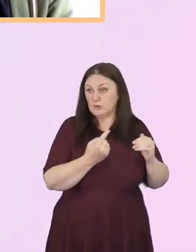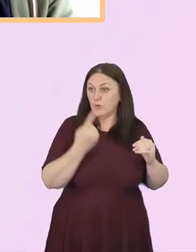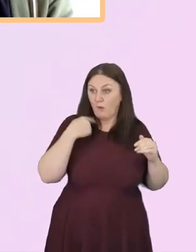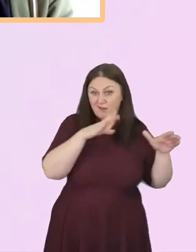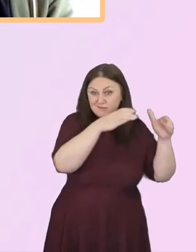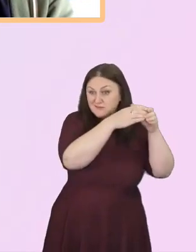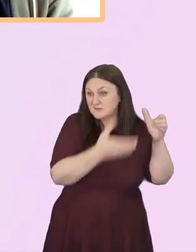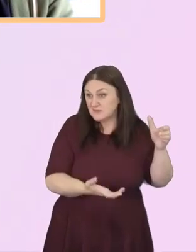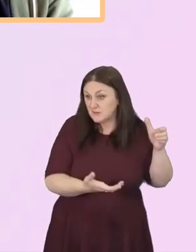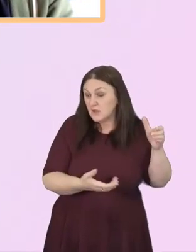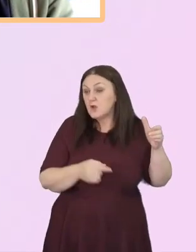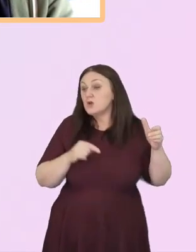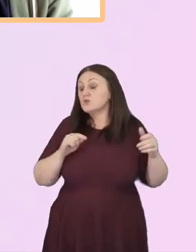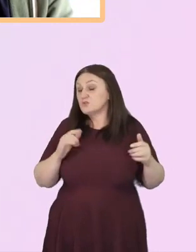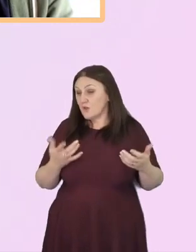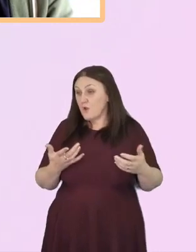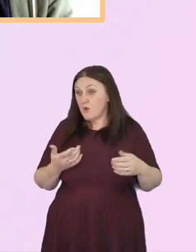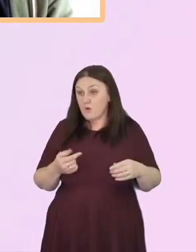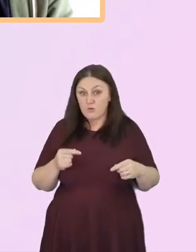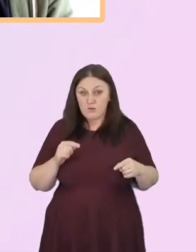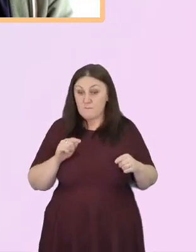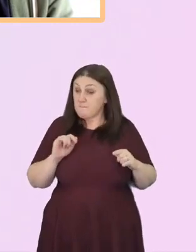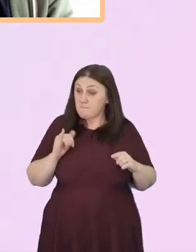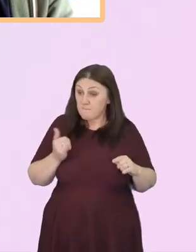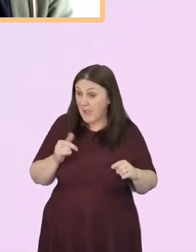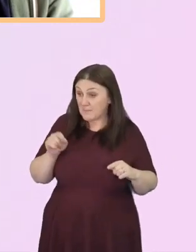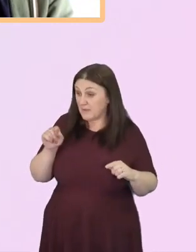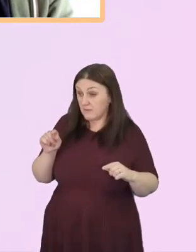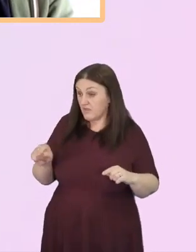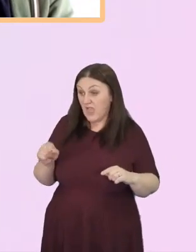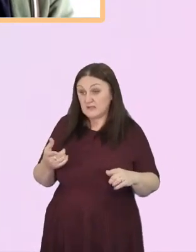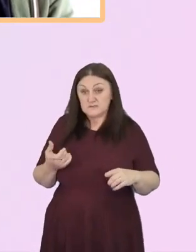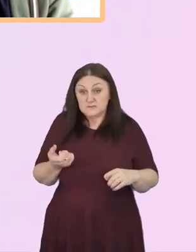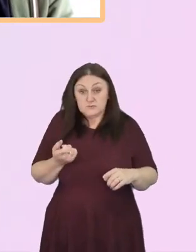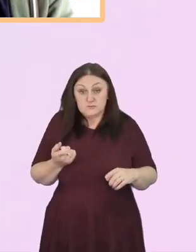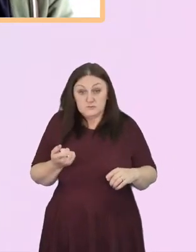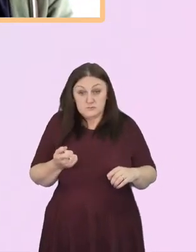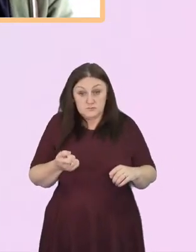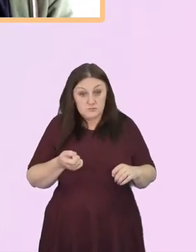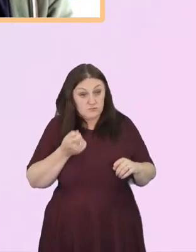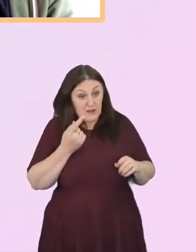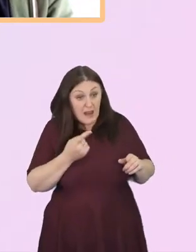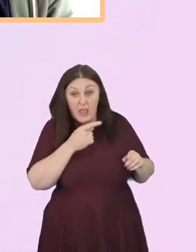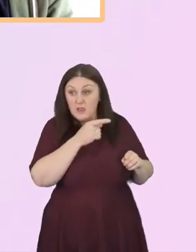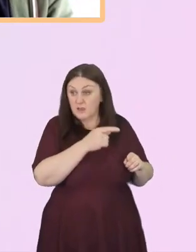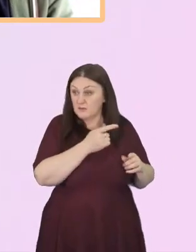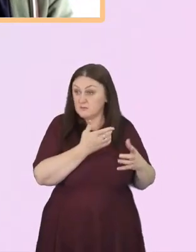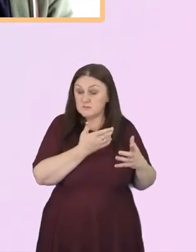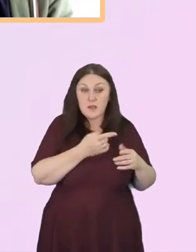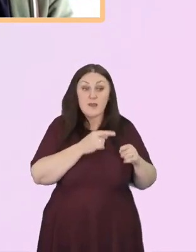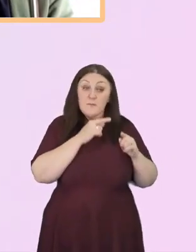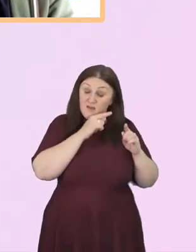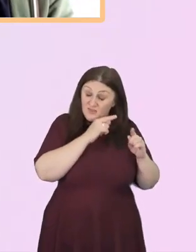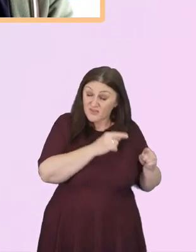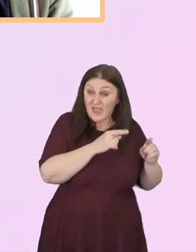privilege that they may not identify at all, even though they're in the minority, they still have a privilege.